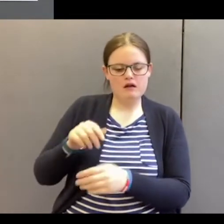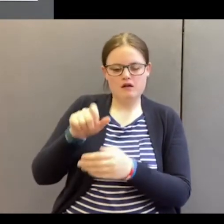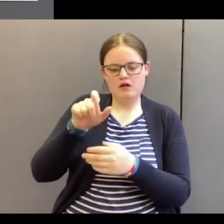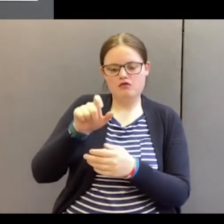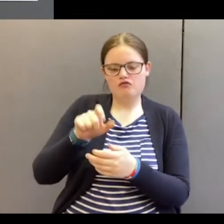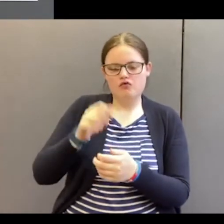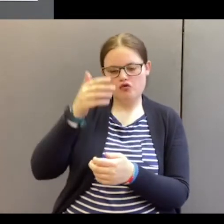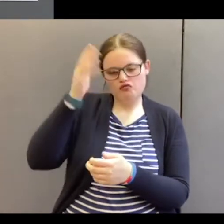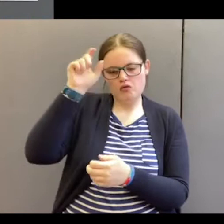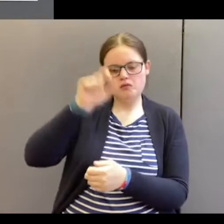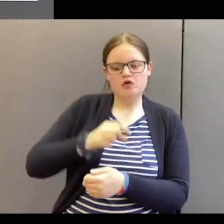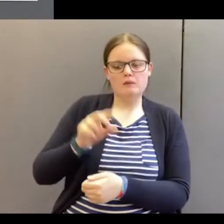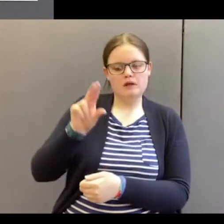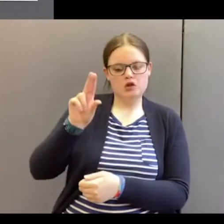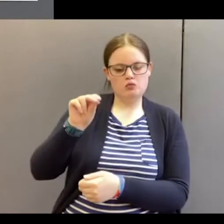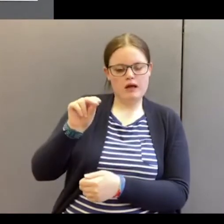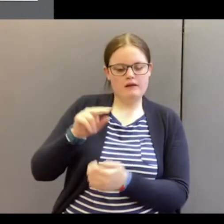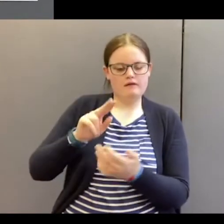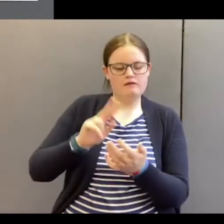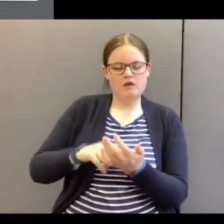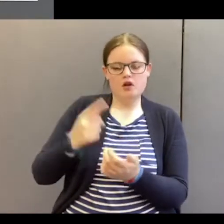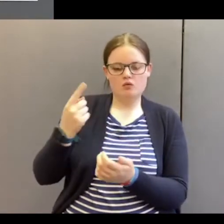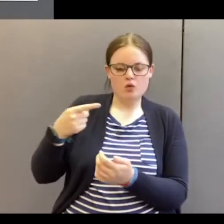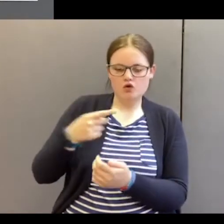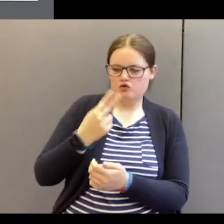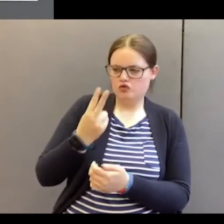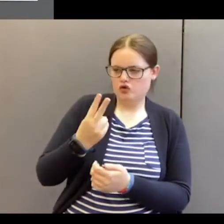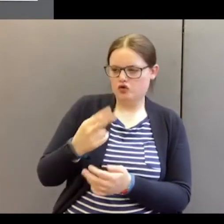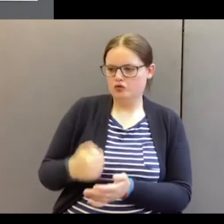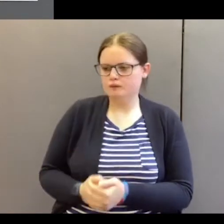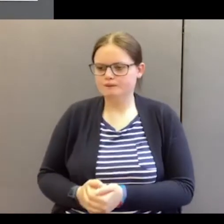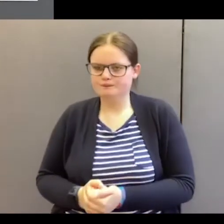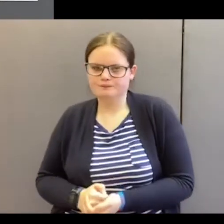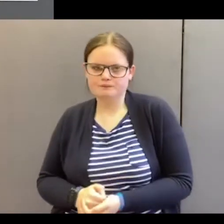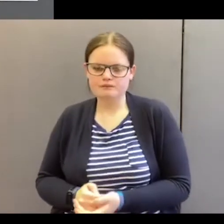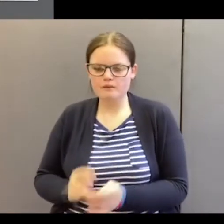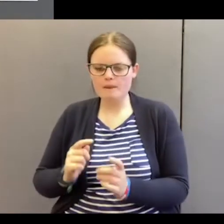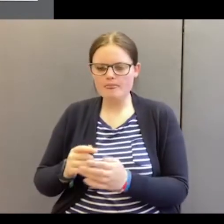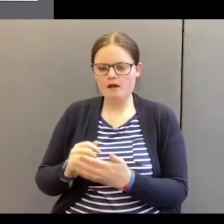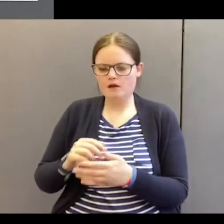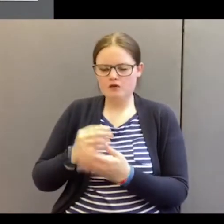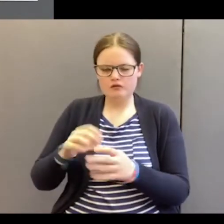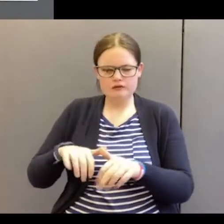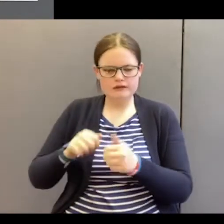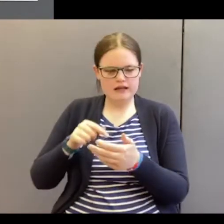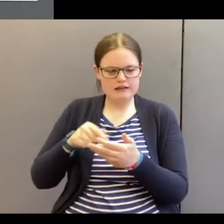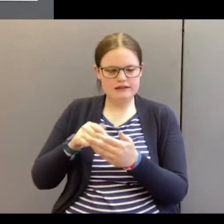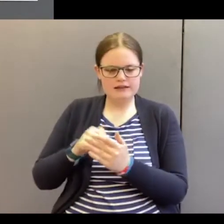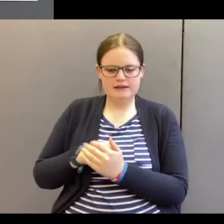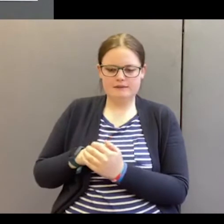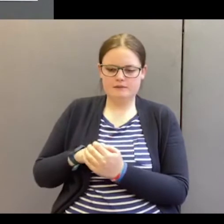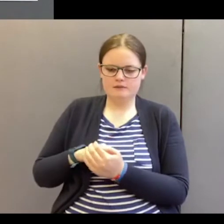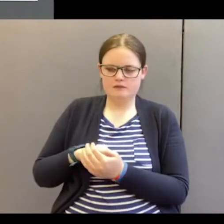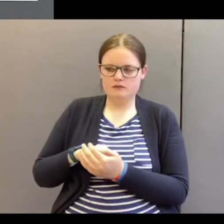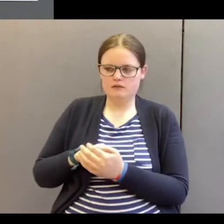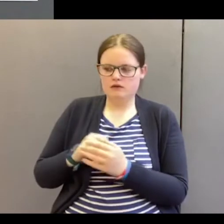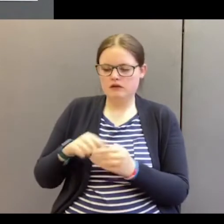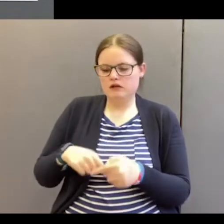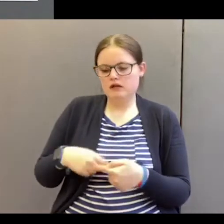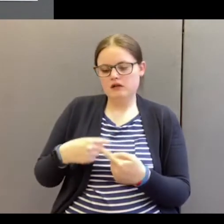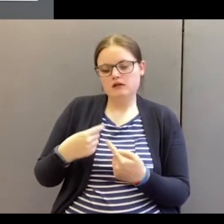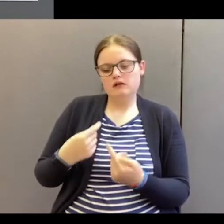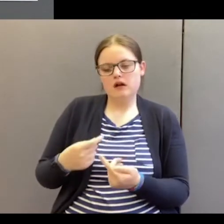12 and verses 1 and 2. And this is where it all begins. We can't